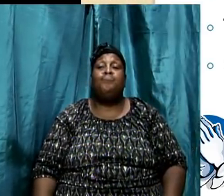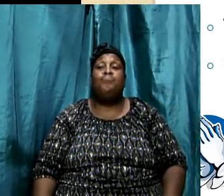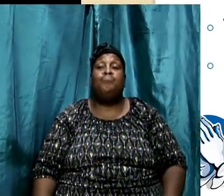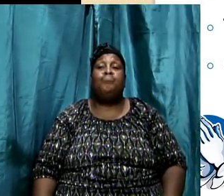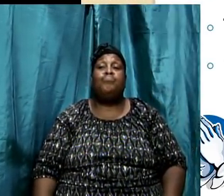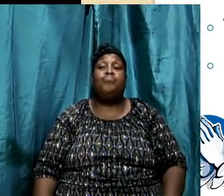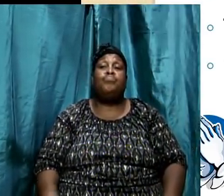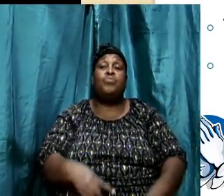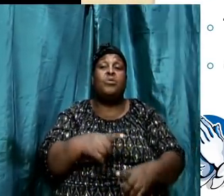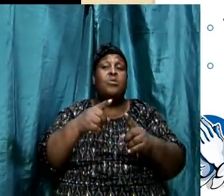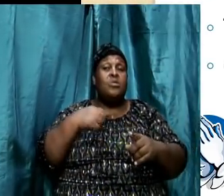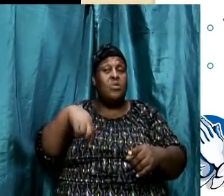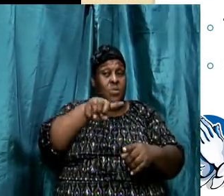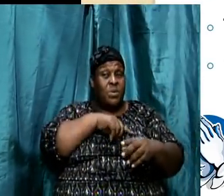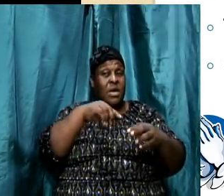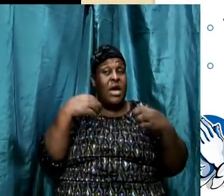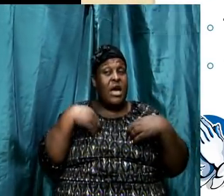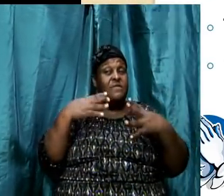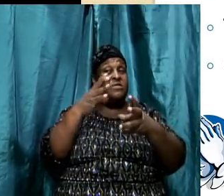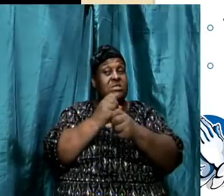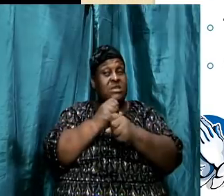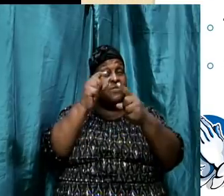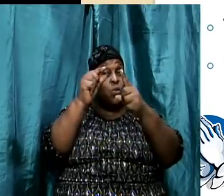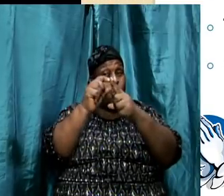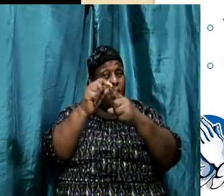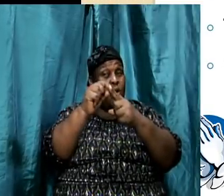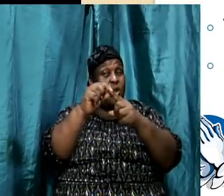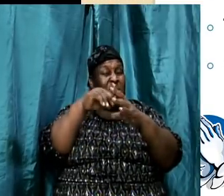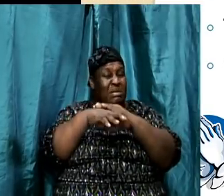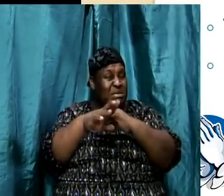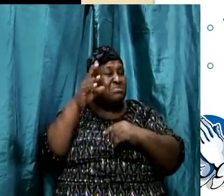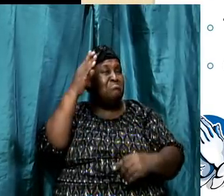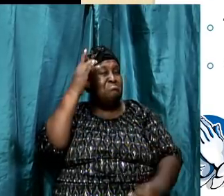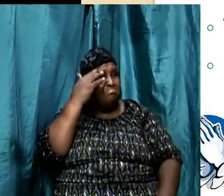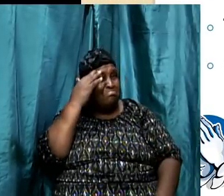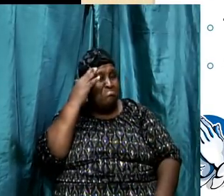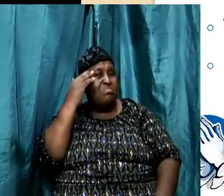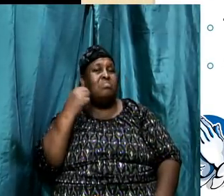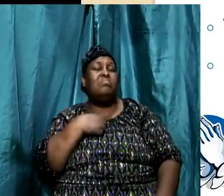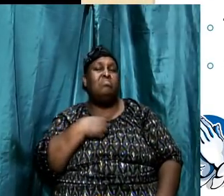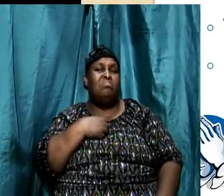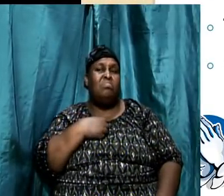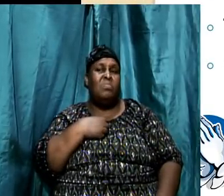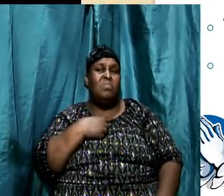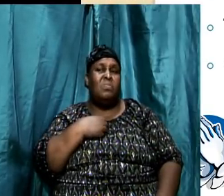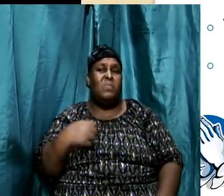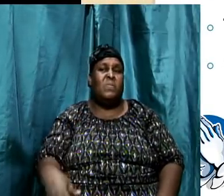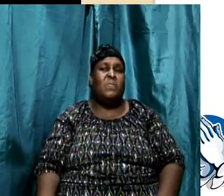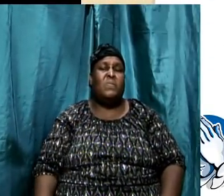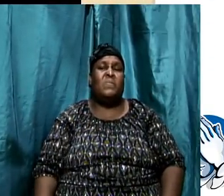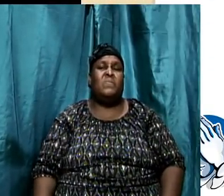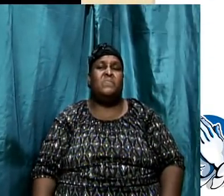So we have to take the word itself into consideration. Look at another word to bring across this point.